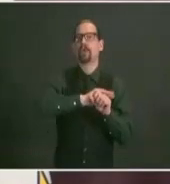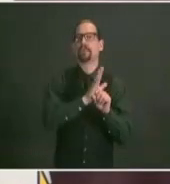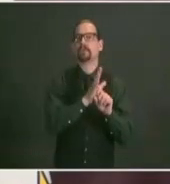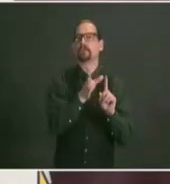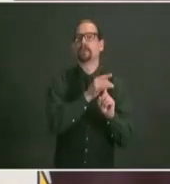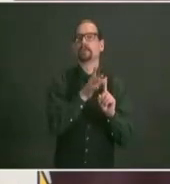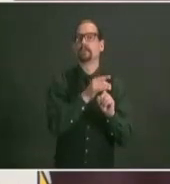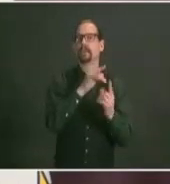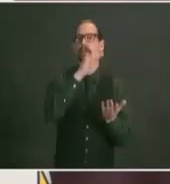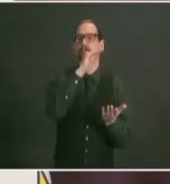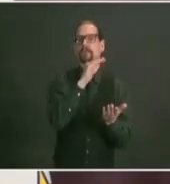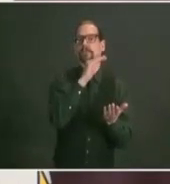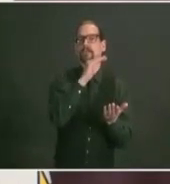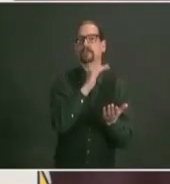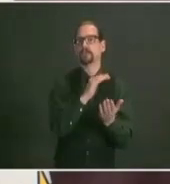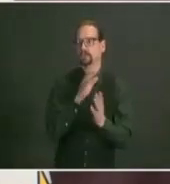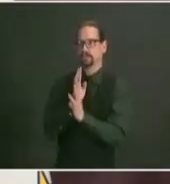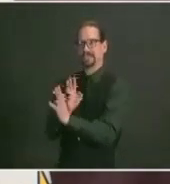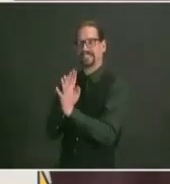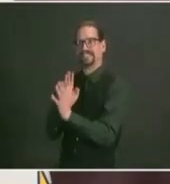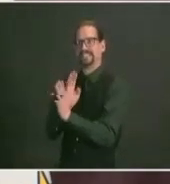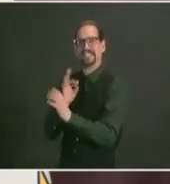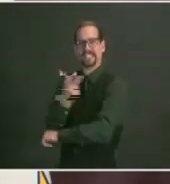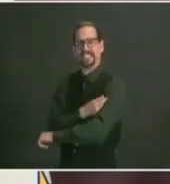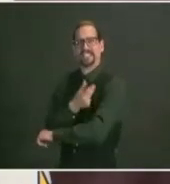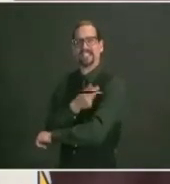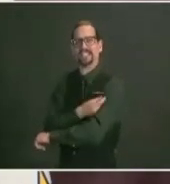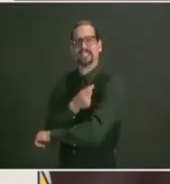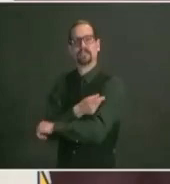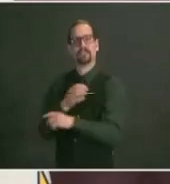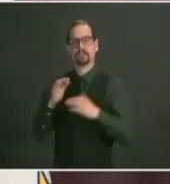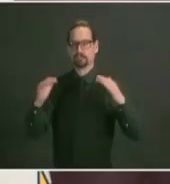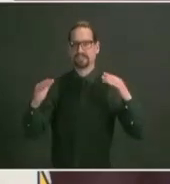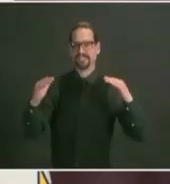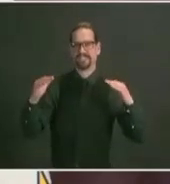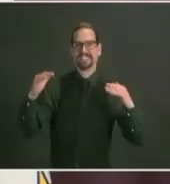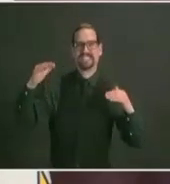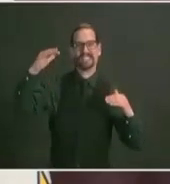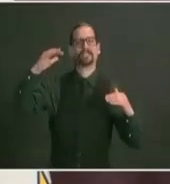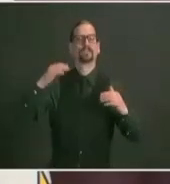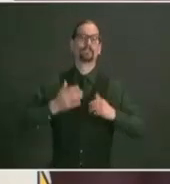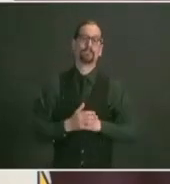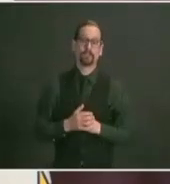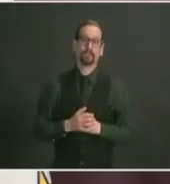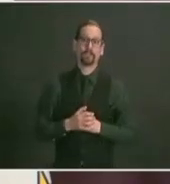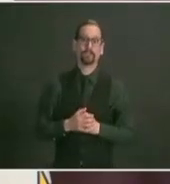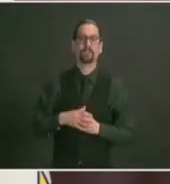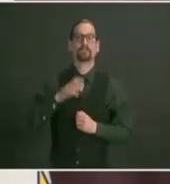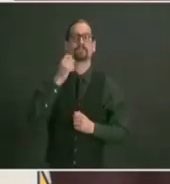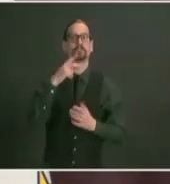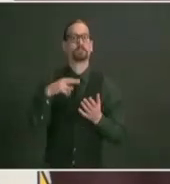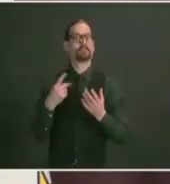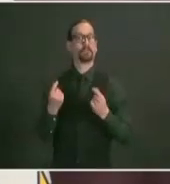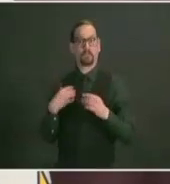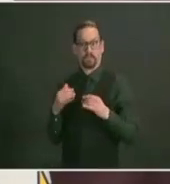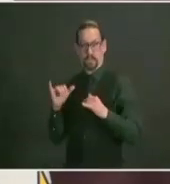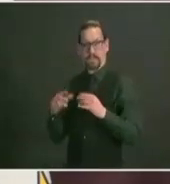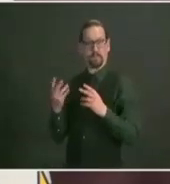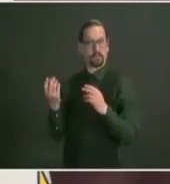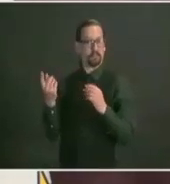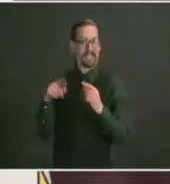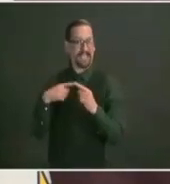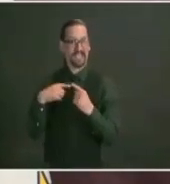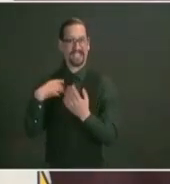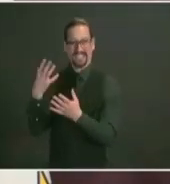come in here in rhode island we're making sure that they are getting administered a